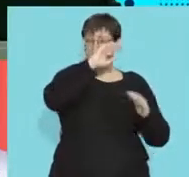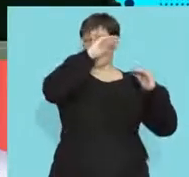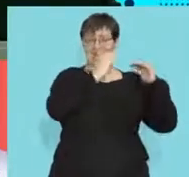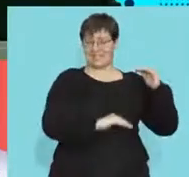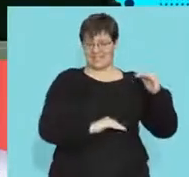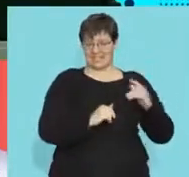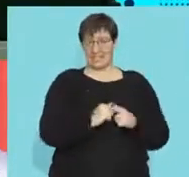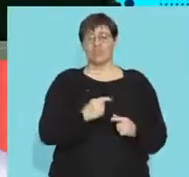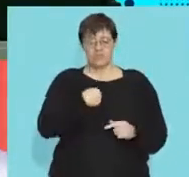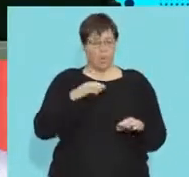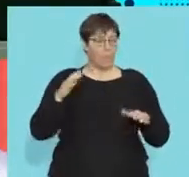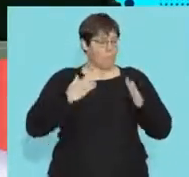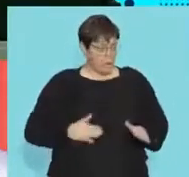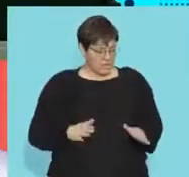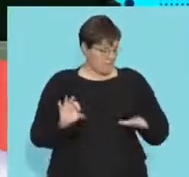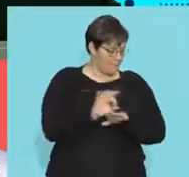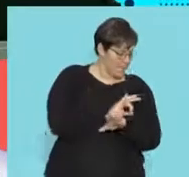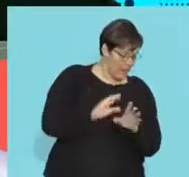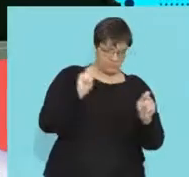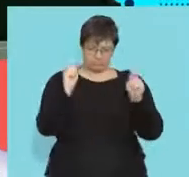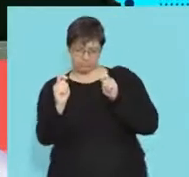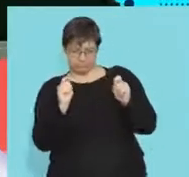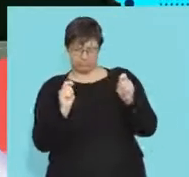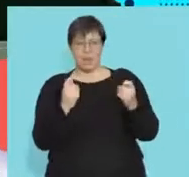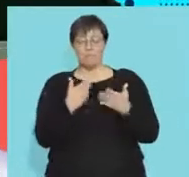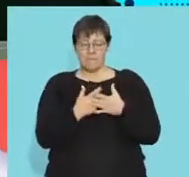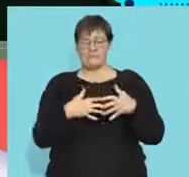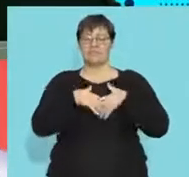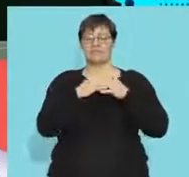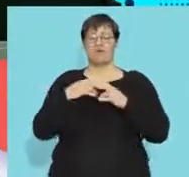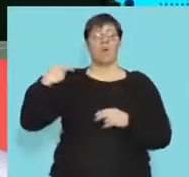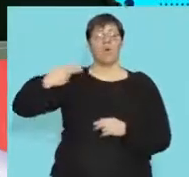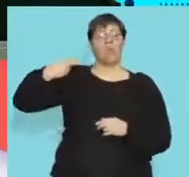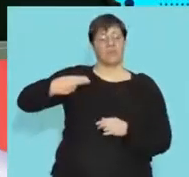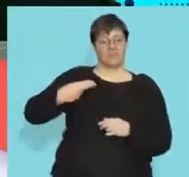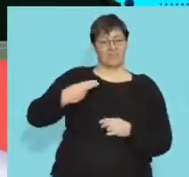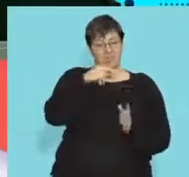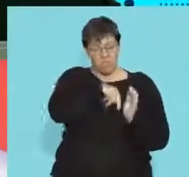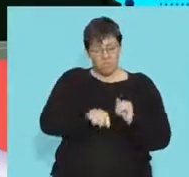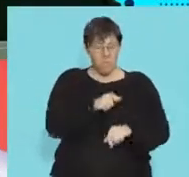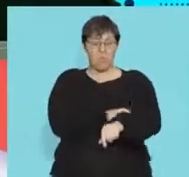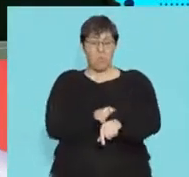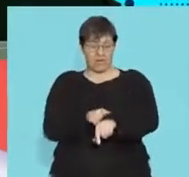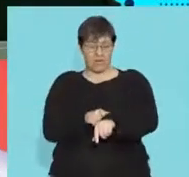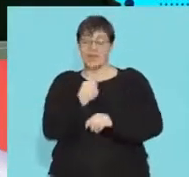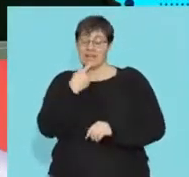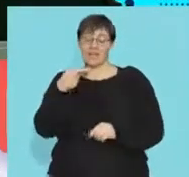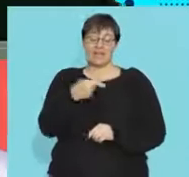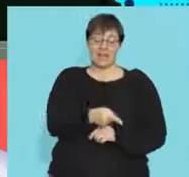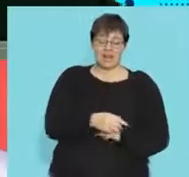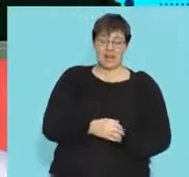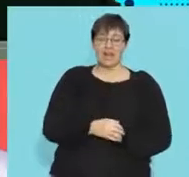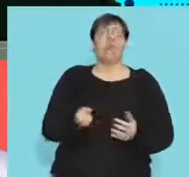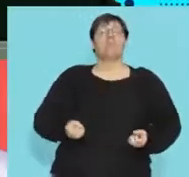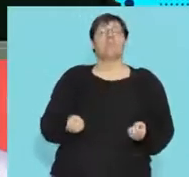oxygen so your body makes a plan it actually produces a hormone that goes to your bones and it